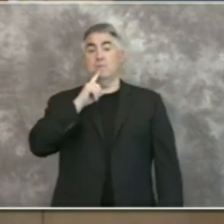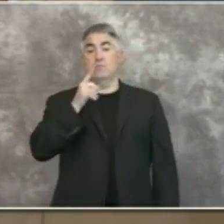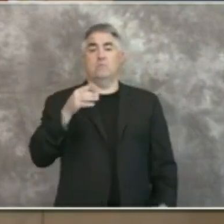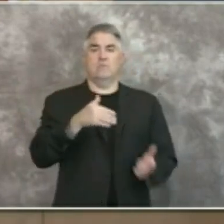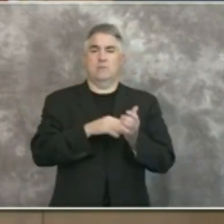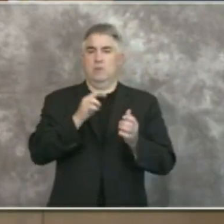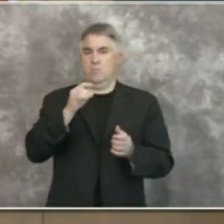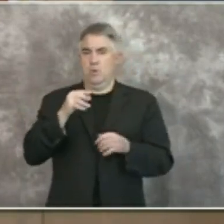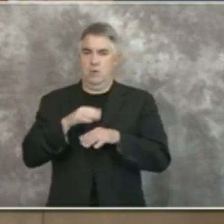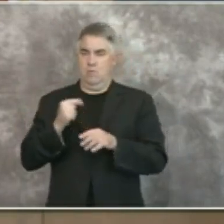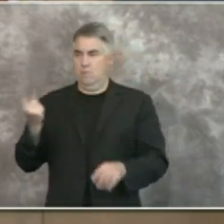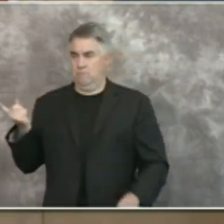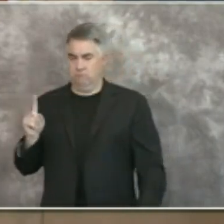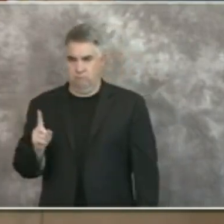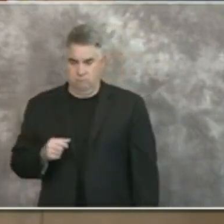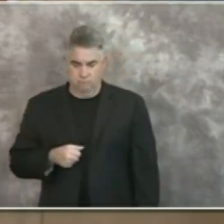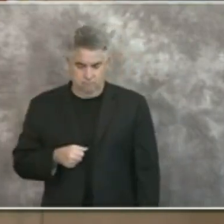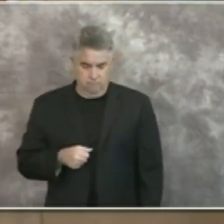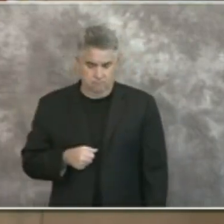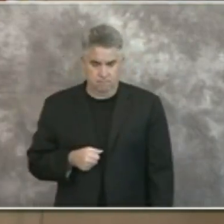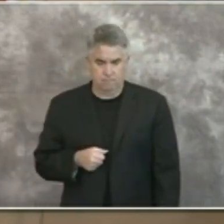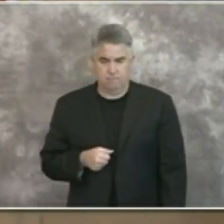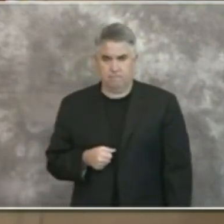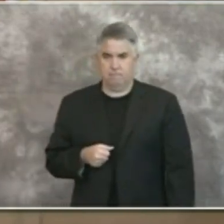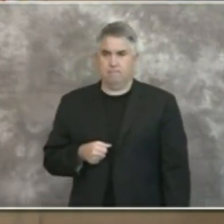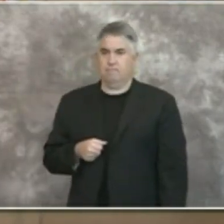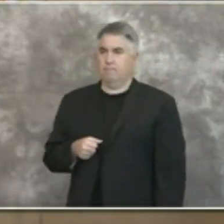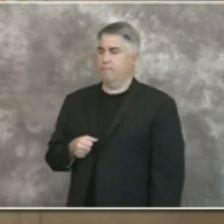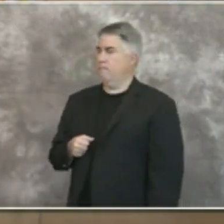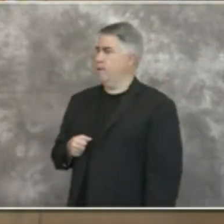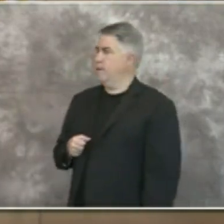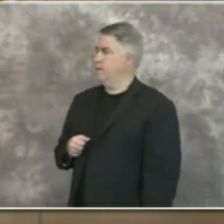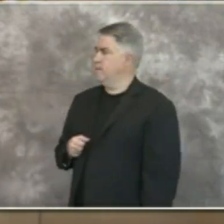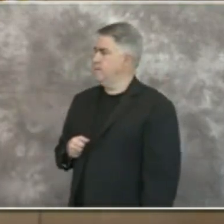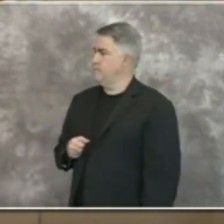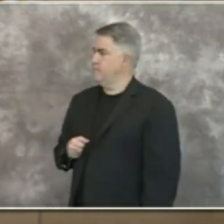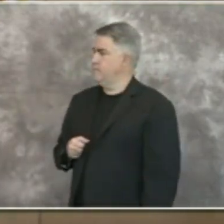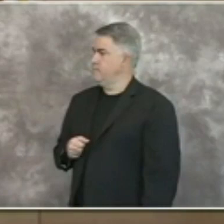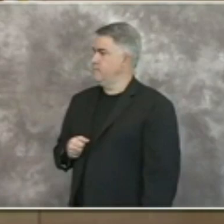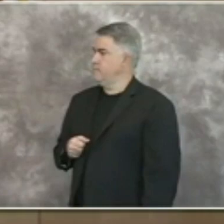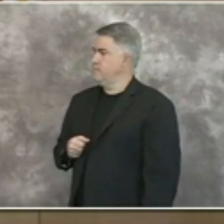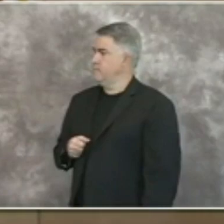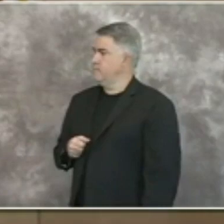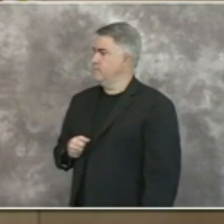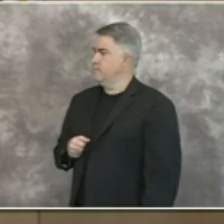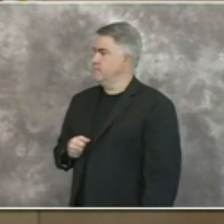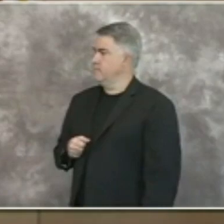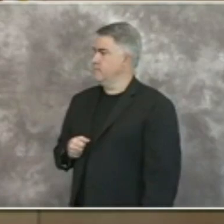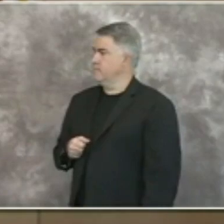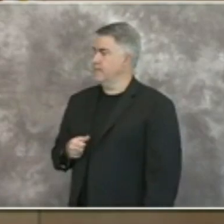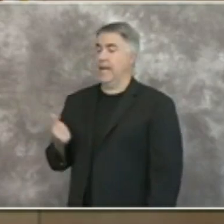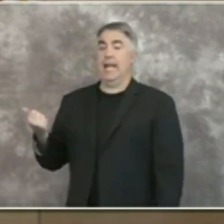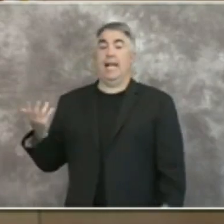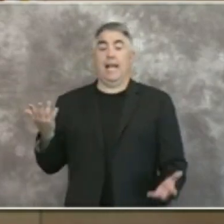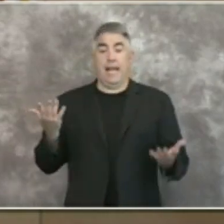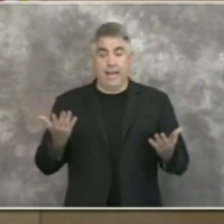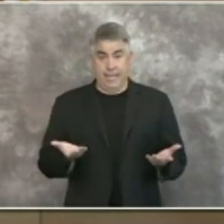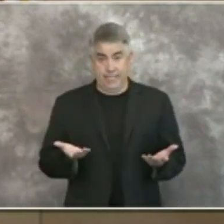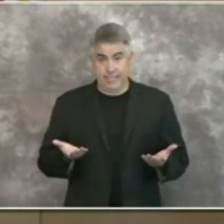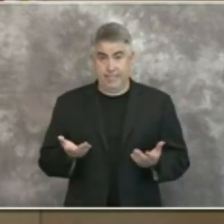so uh